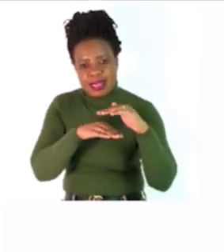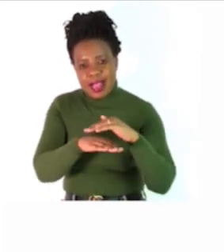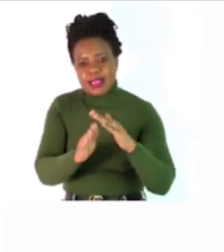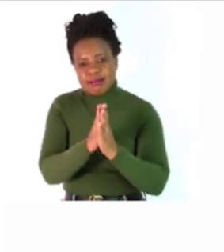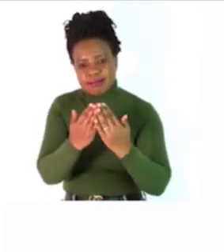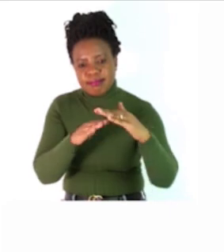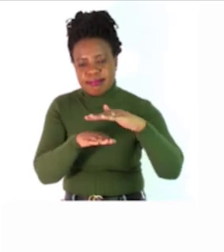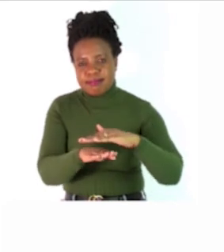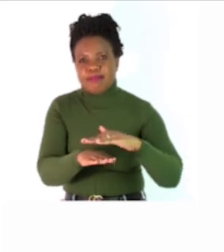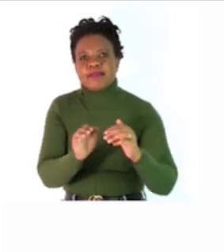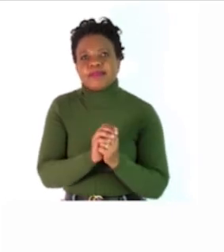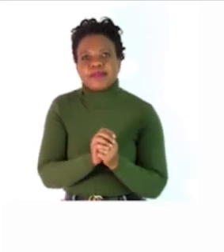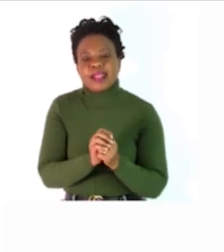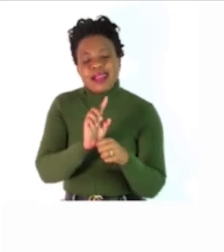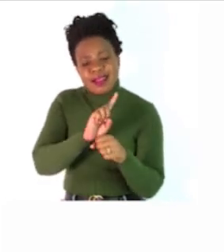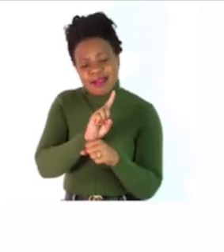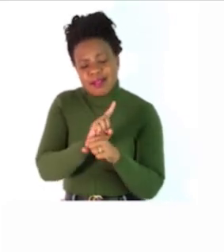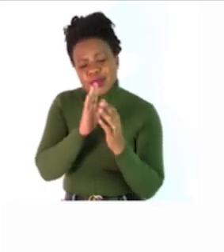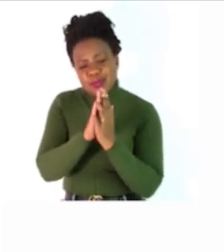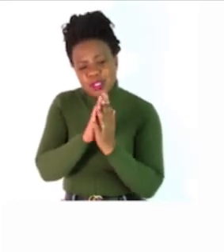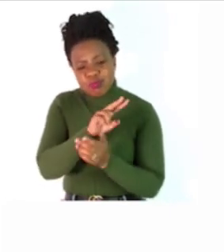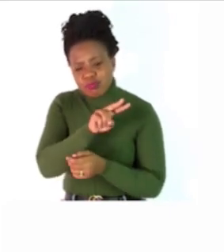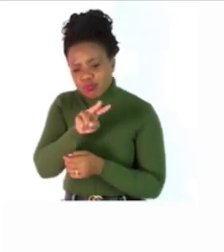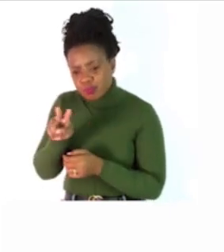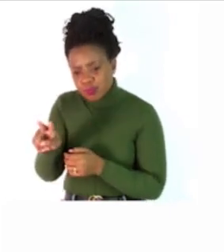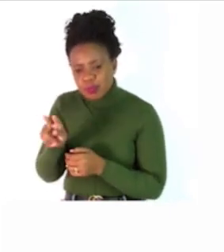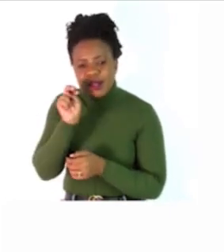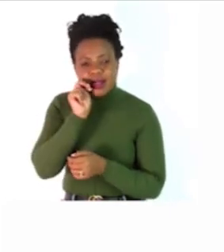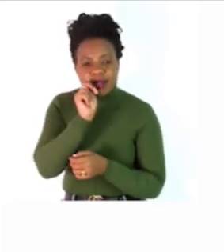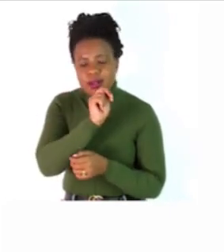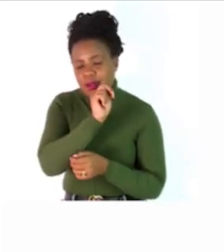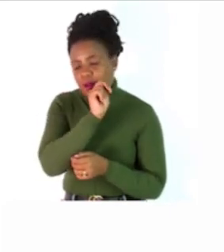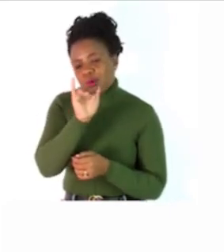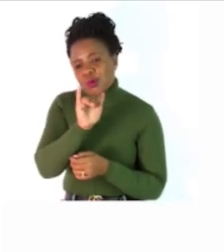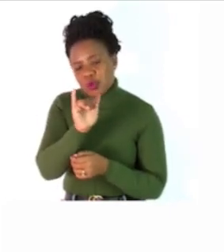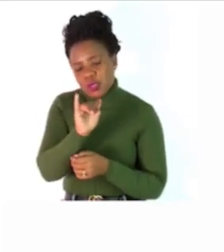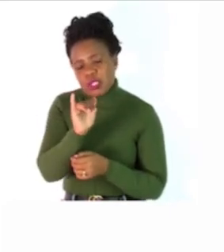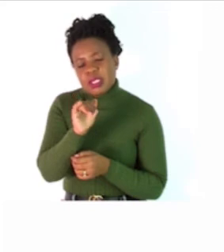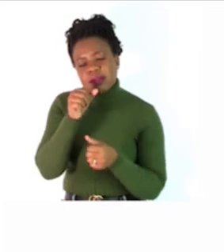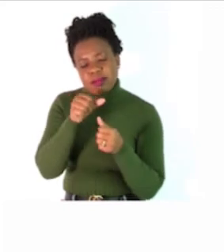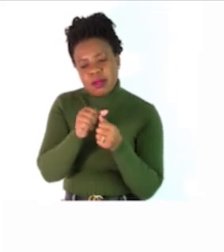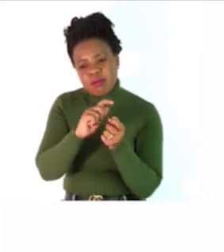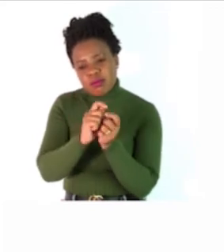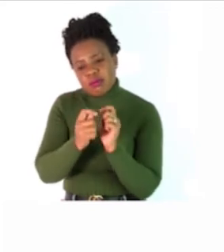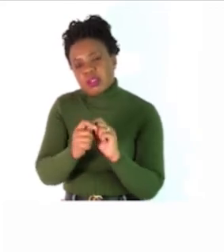the nouns and be able to change them into their plural forms